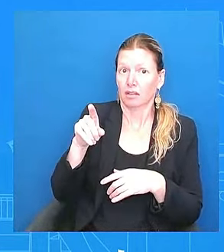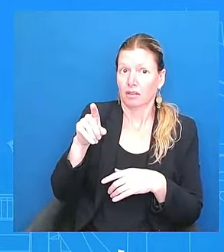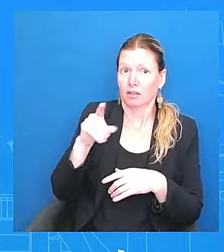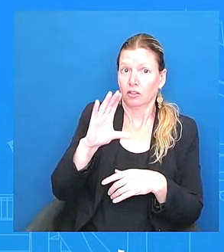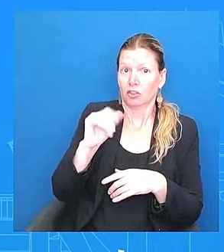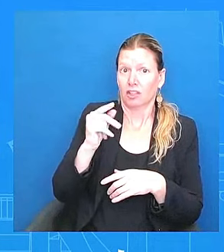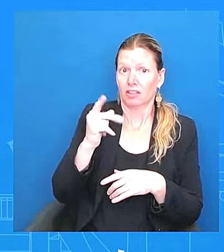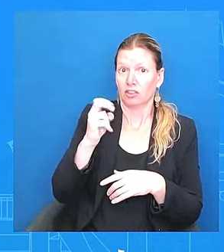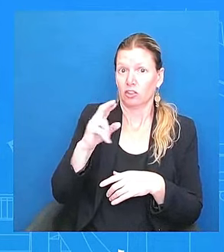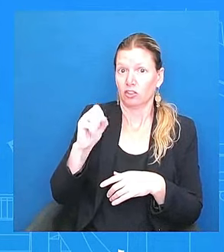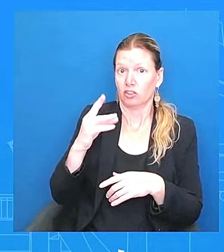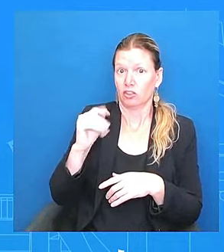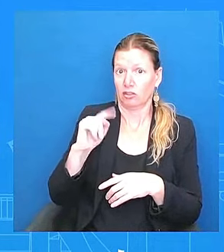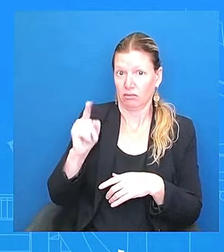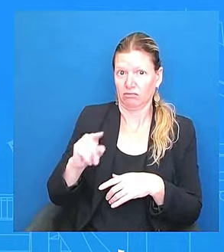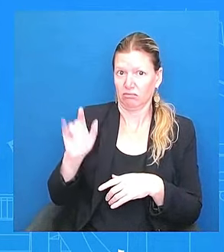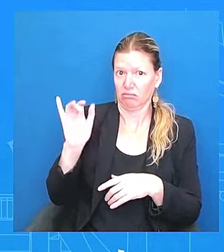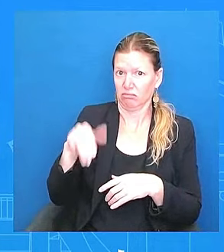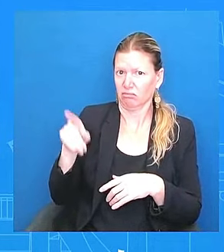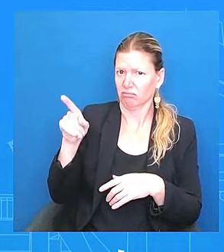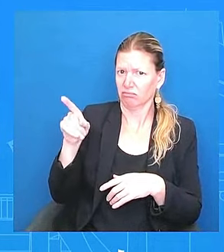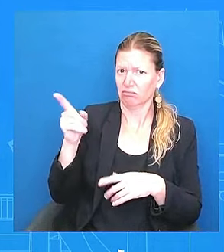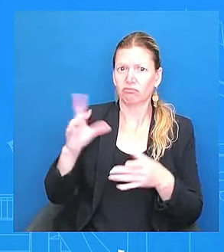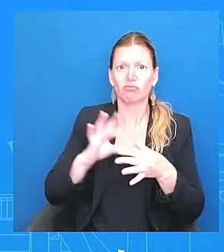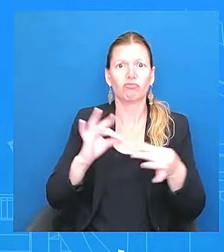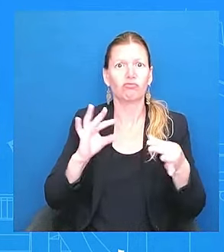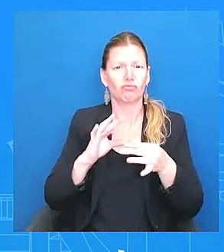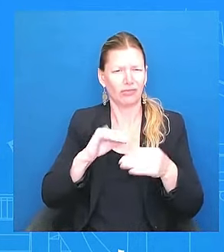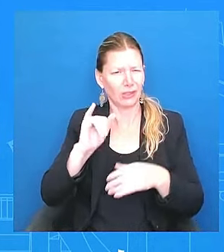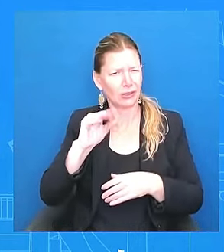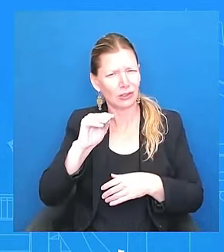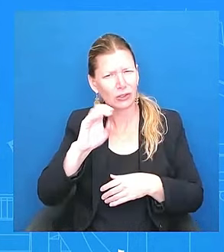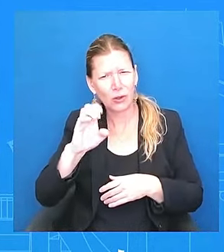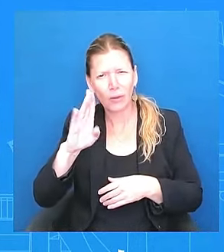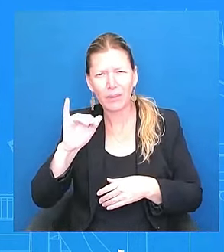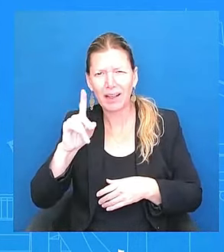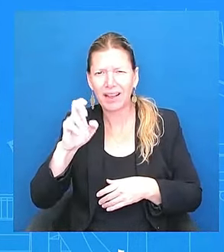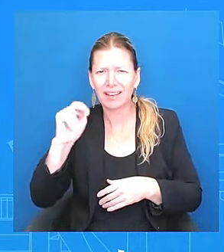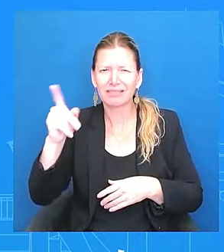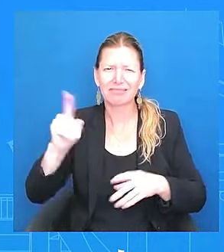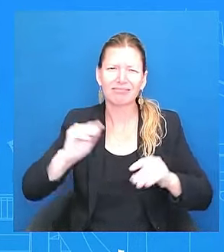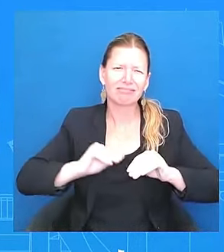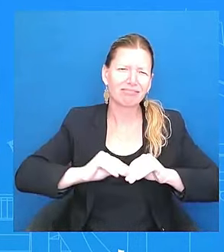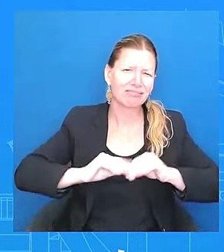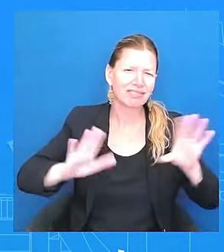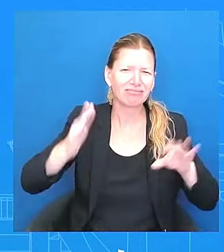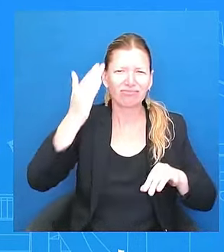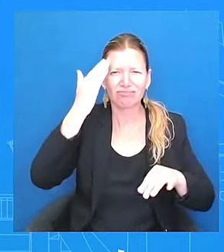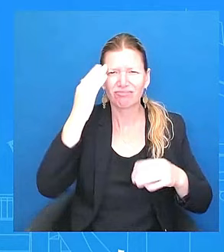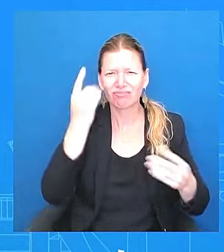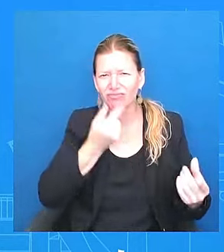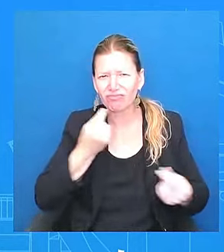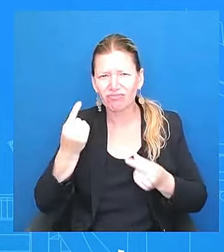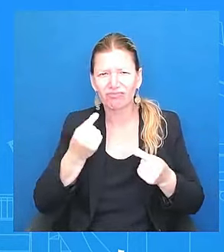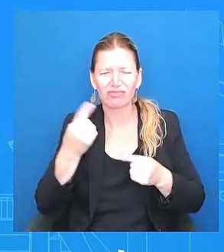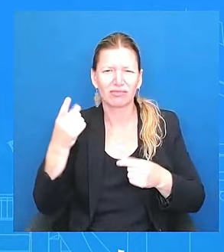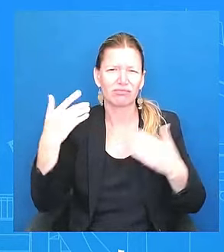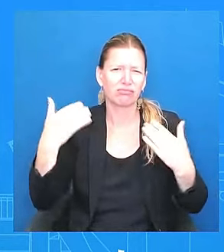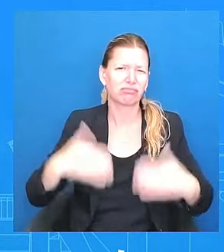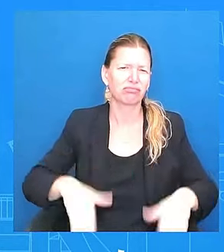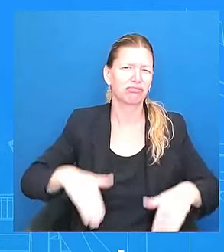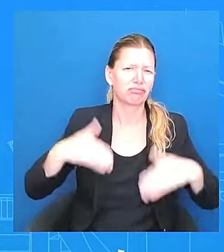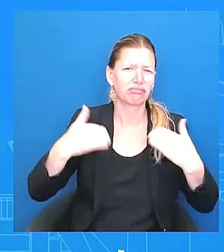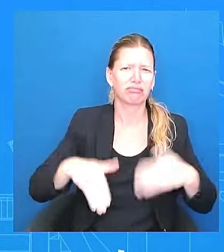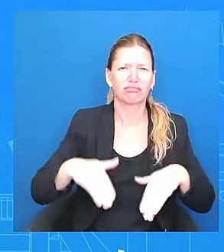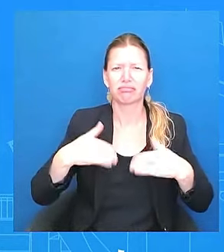and who is one of the most experienced politicians in the world, especially when it comes to international politics. The Prime Minister of Israel, Bibi Netanyahu, I